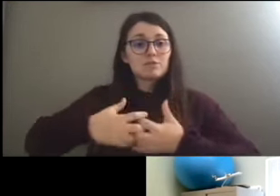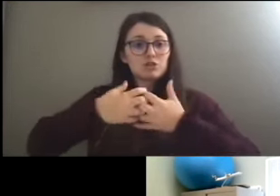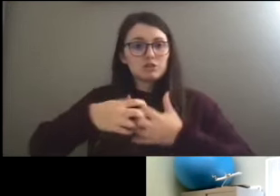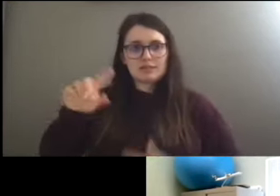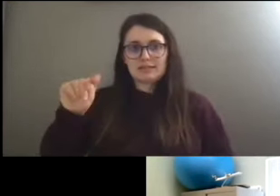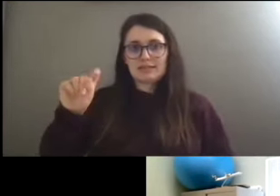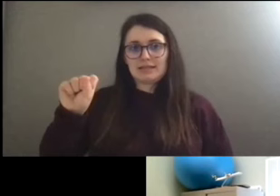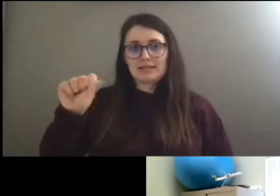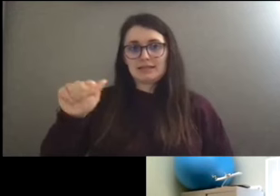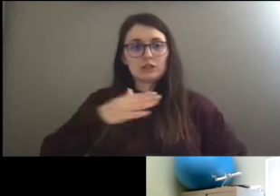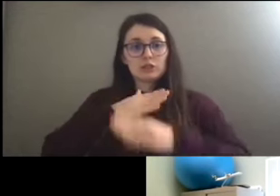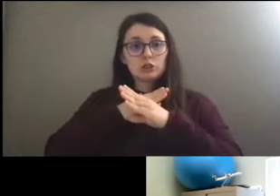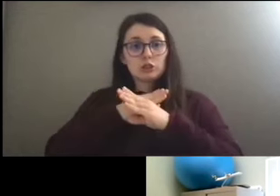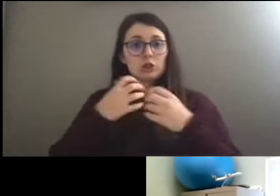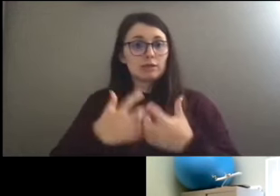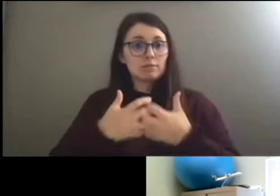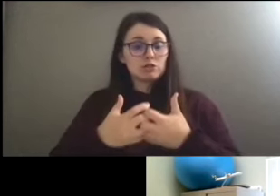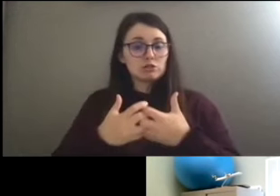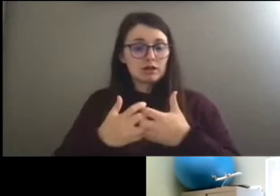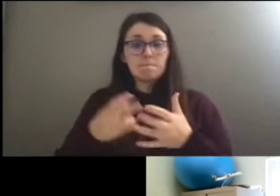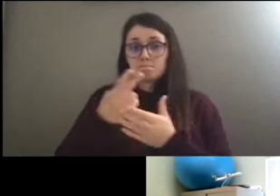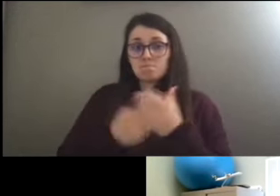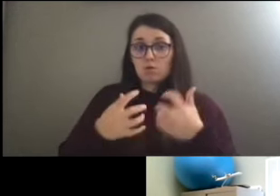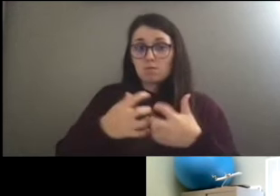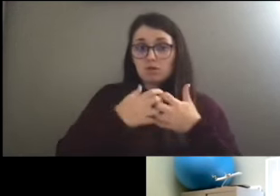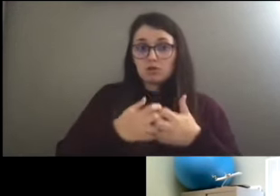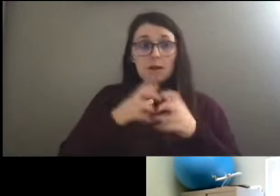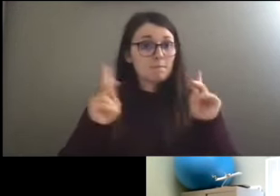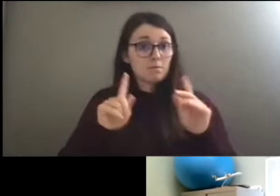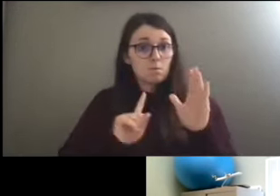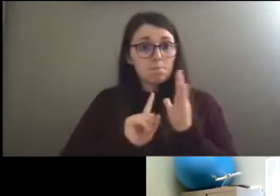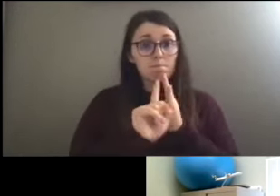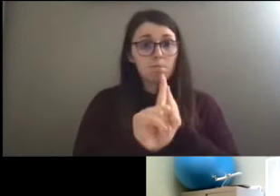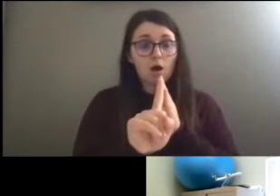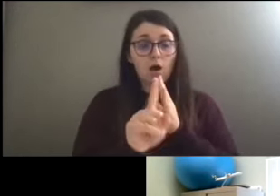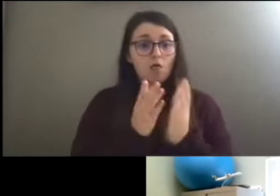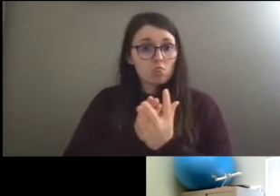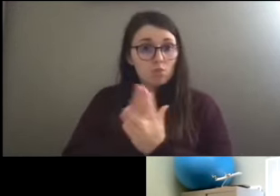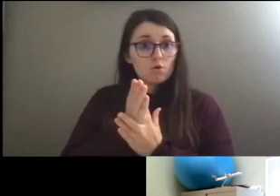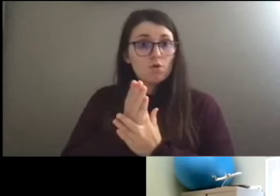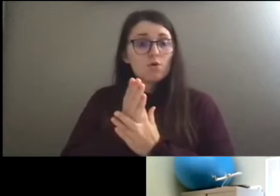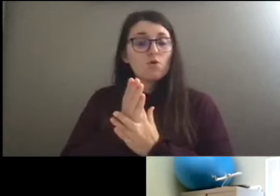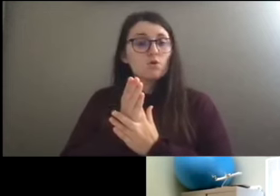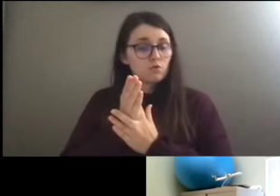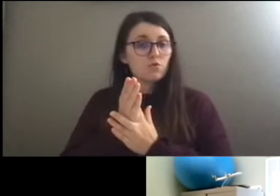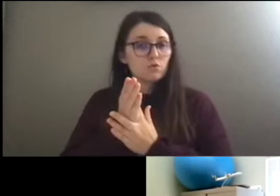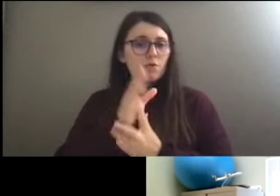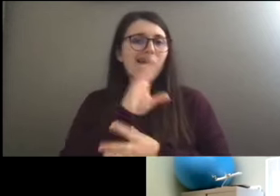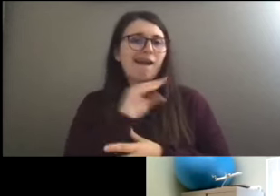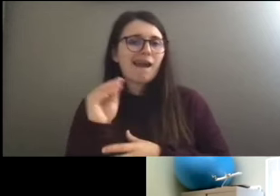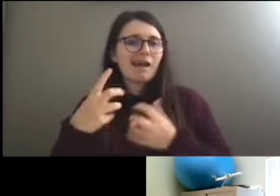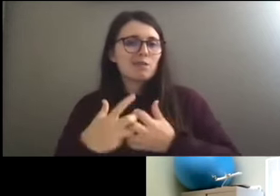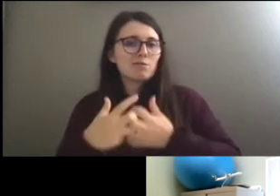security machines. So both the machines that the people go through at the security checkpoint to go towards their plane. And also the